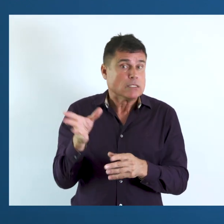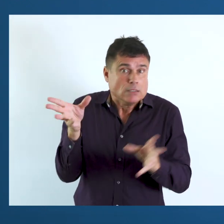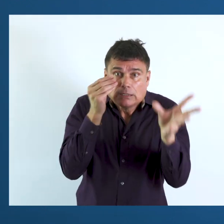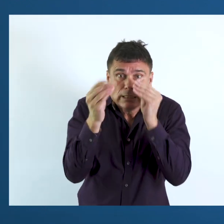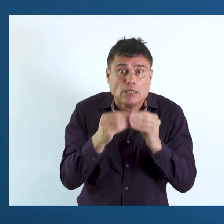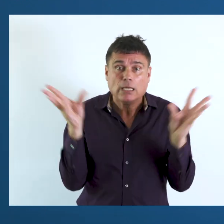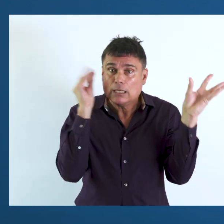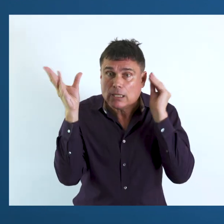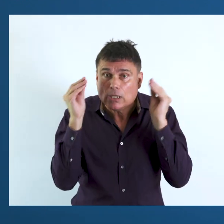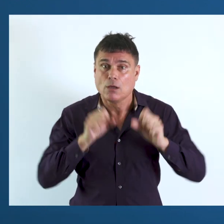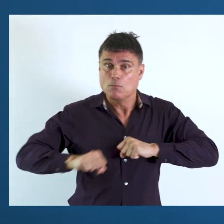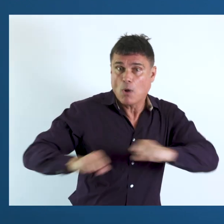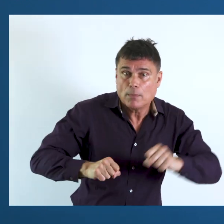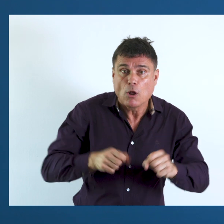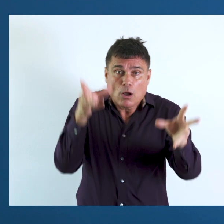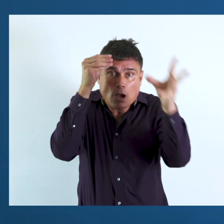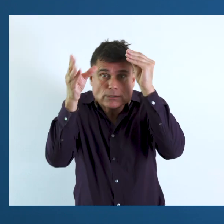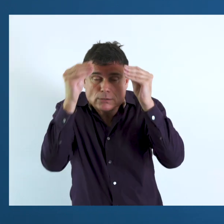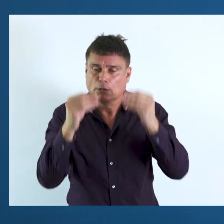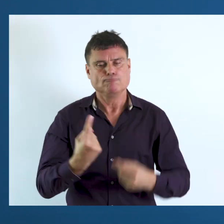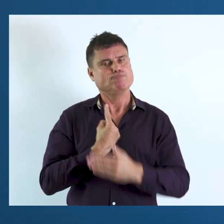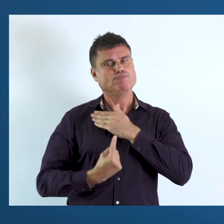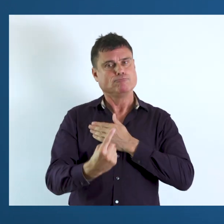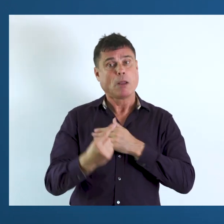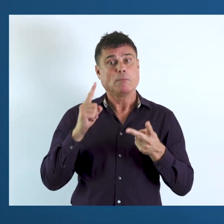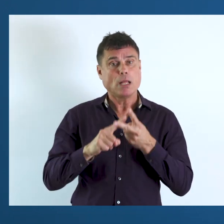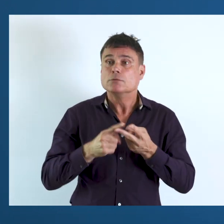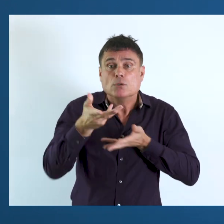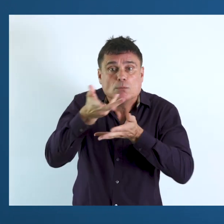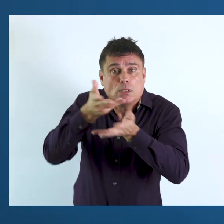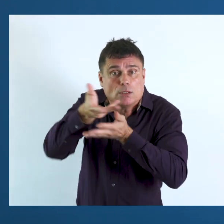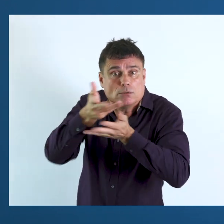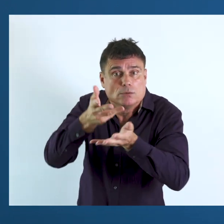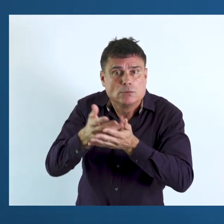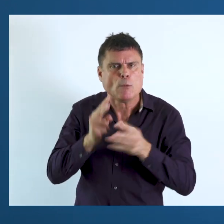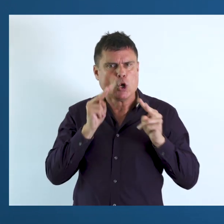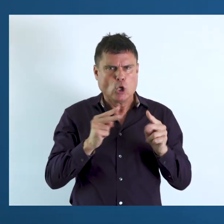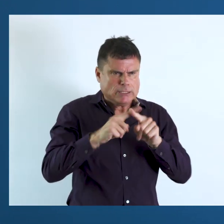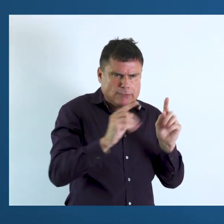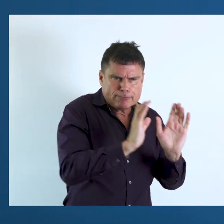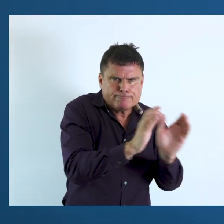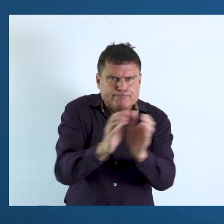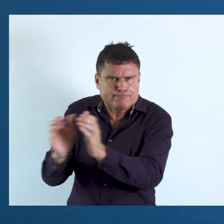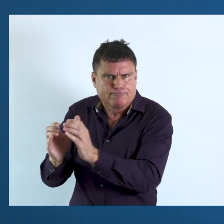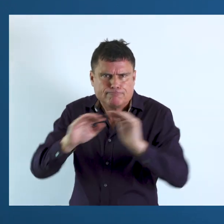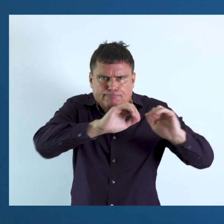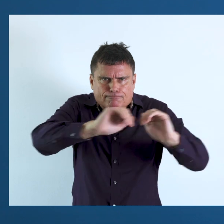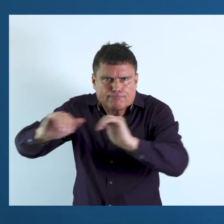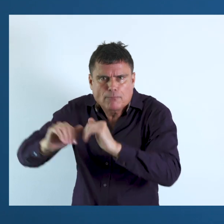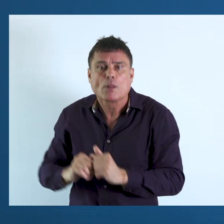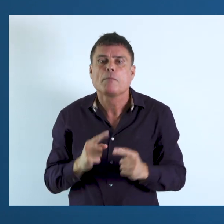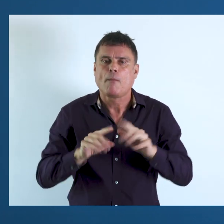Seeing, hearing, mobility, cognition, self-care, and communication. We can look at each one of those separately.